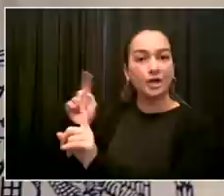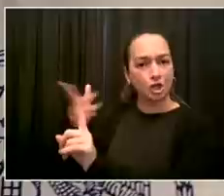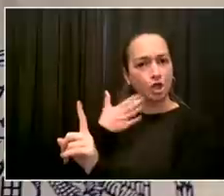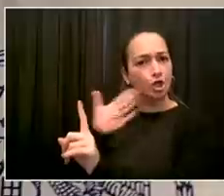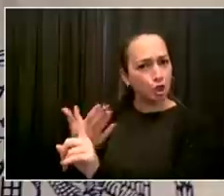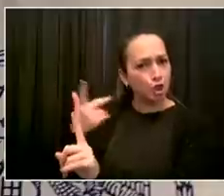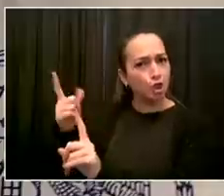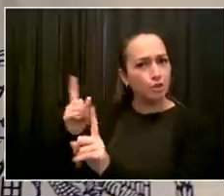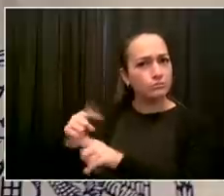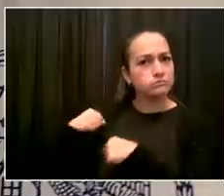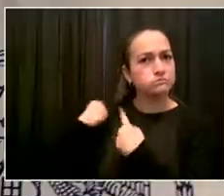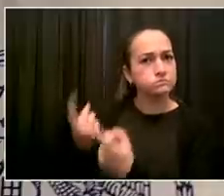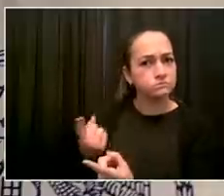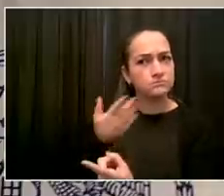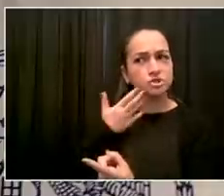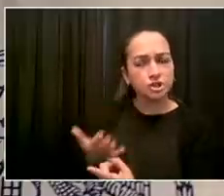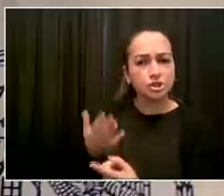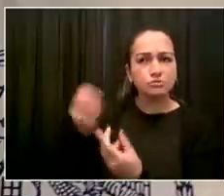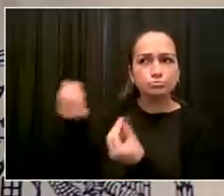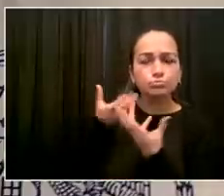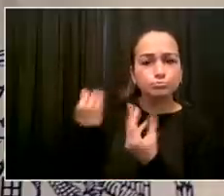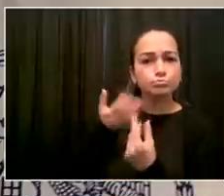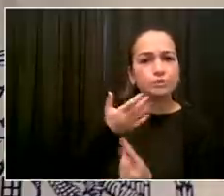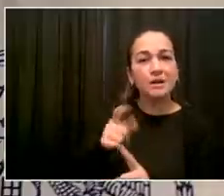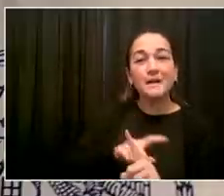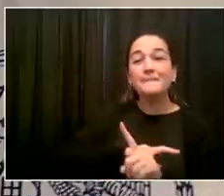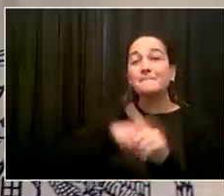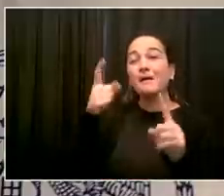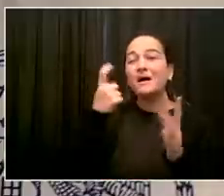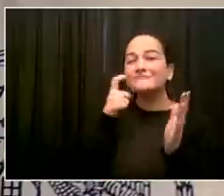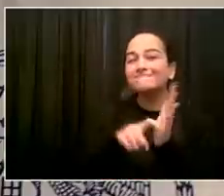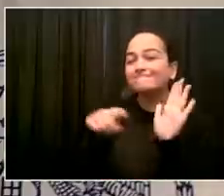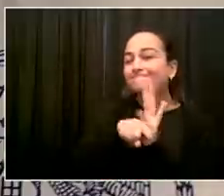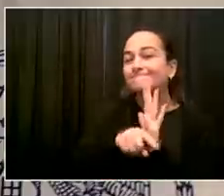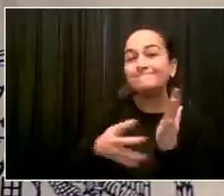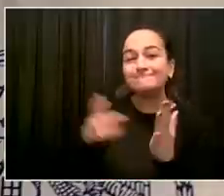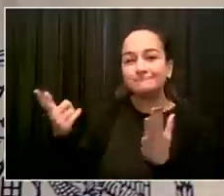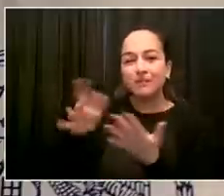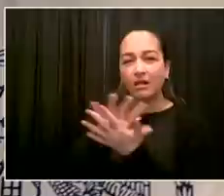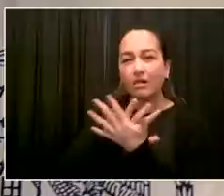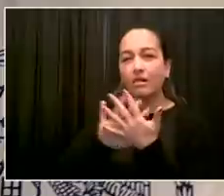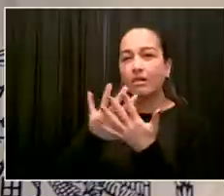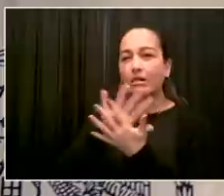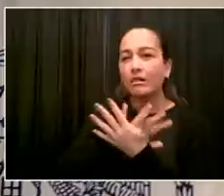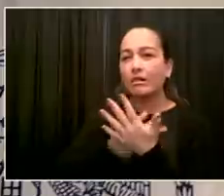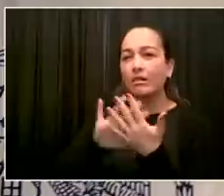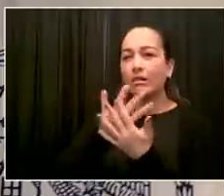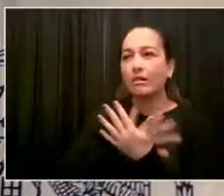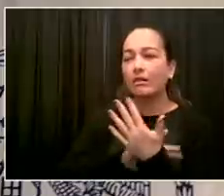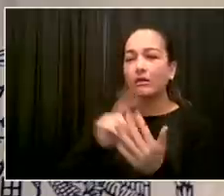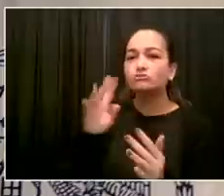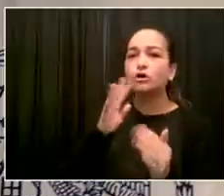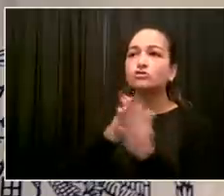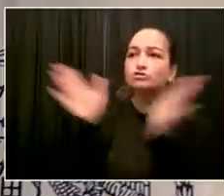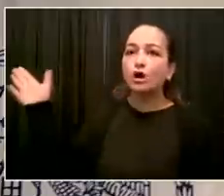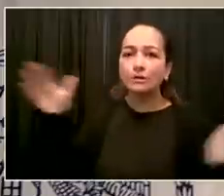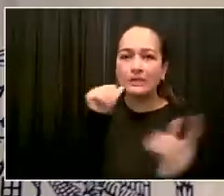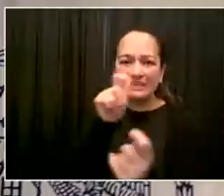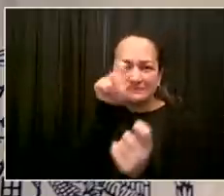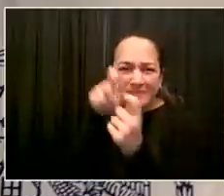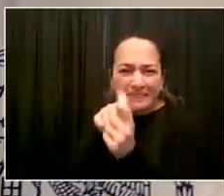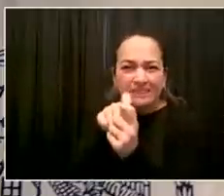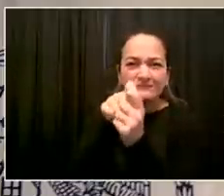and we need something more urgent. So my simple summary would be having a private forecasting